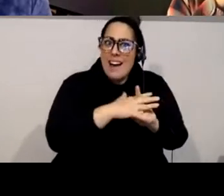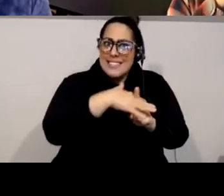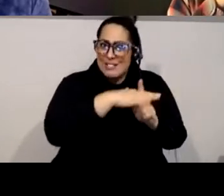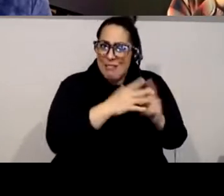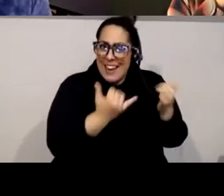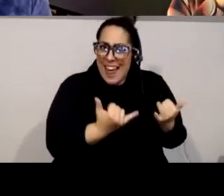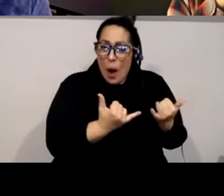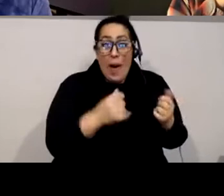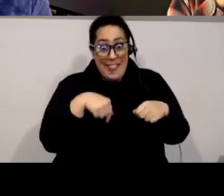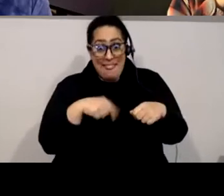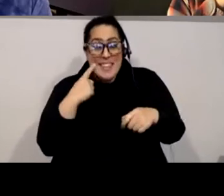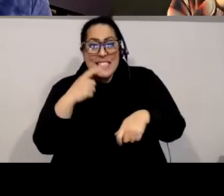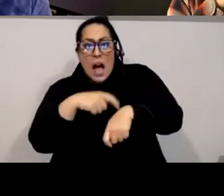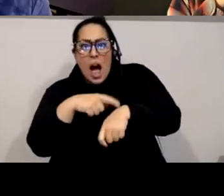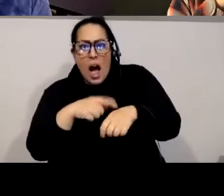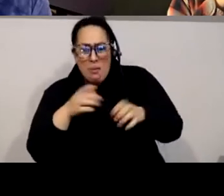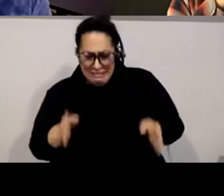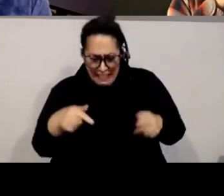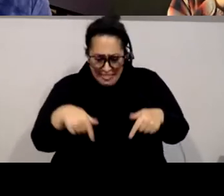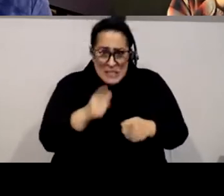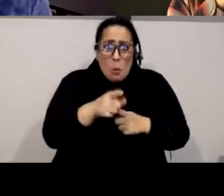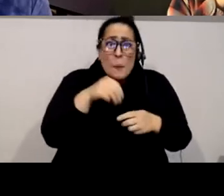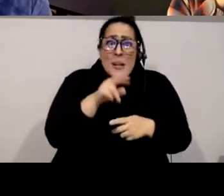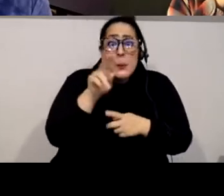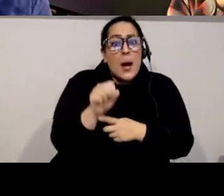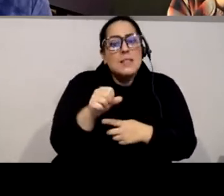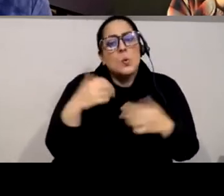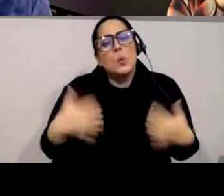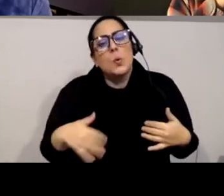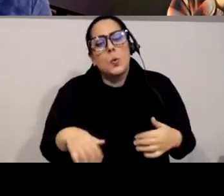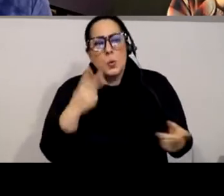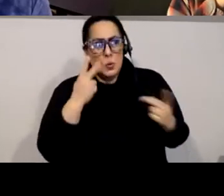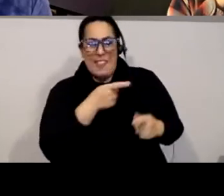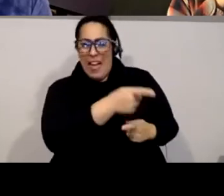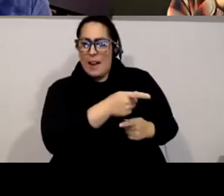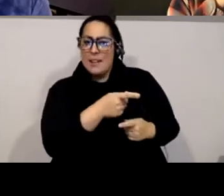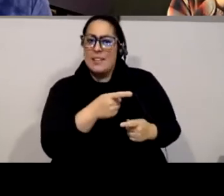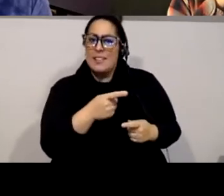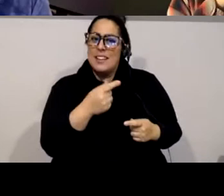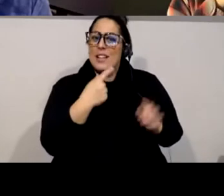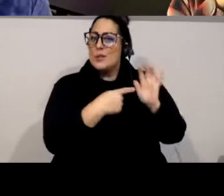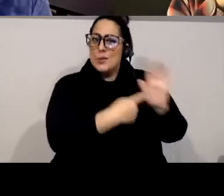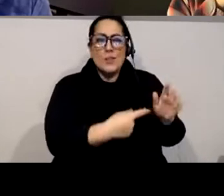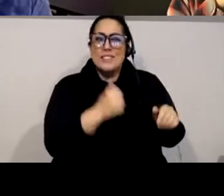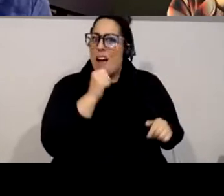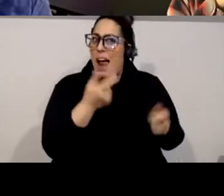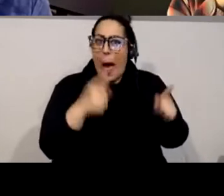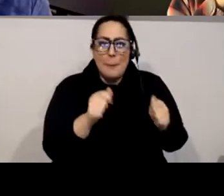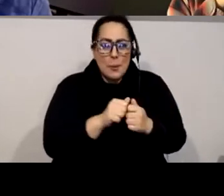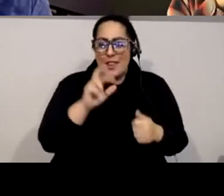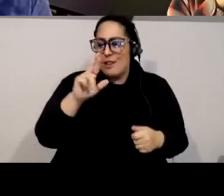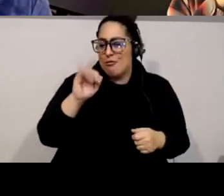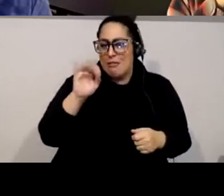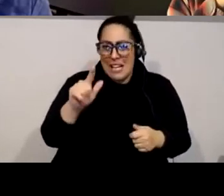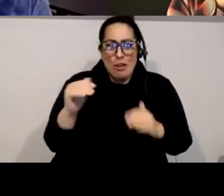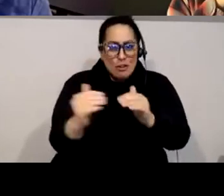moment in in the united states about you know all the the racial justice that's being demanded here with black